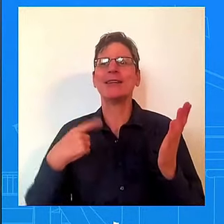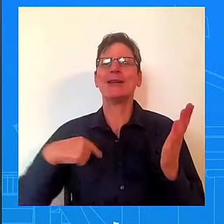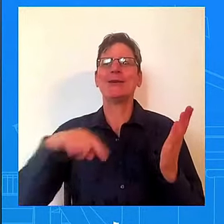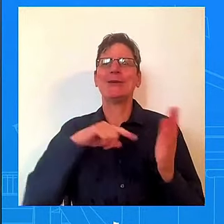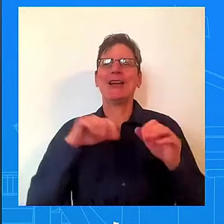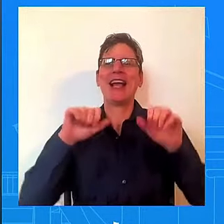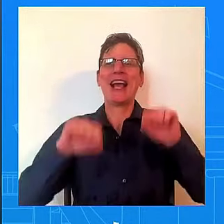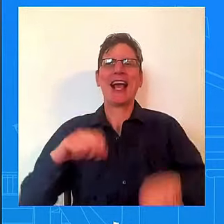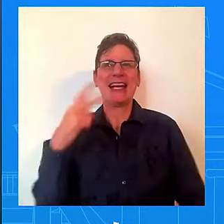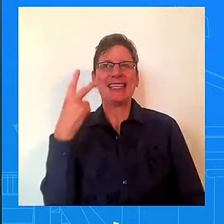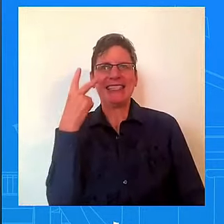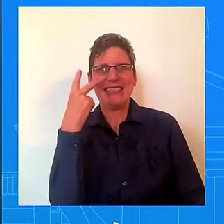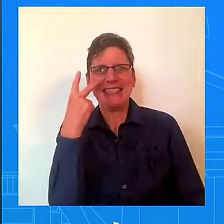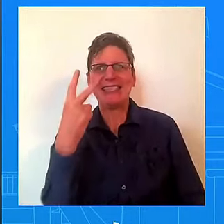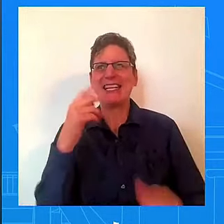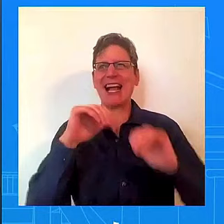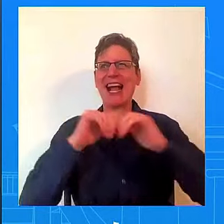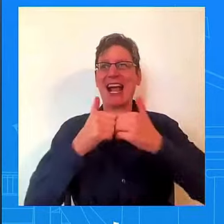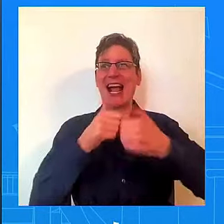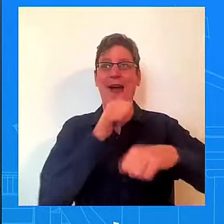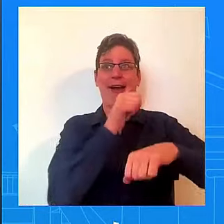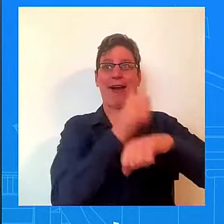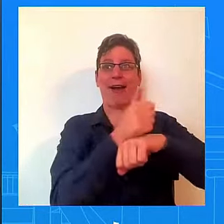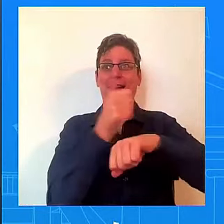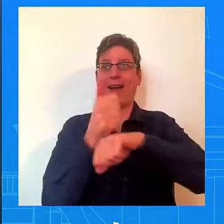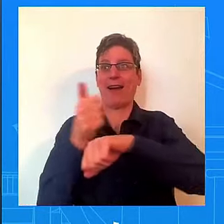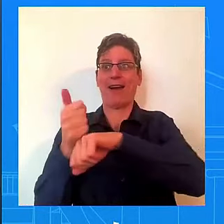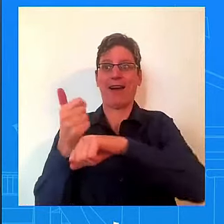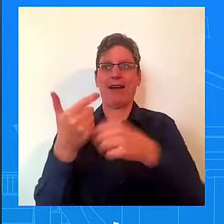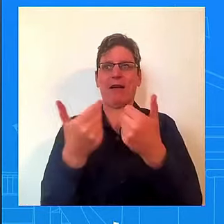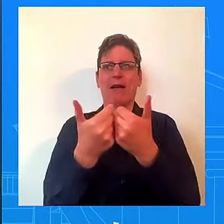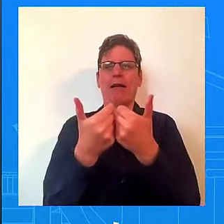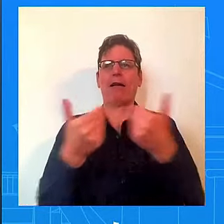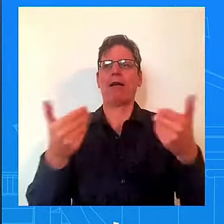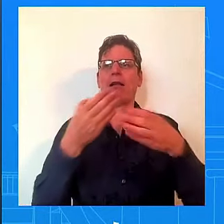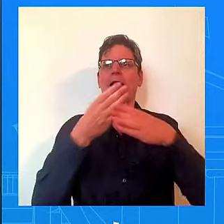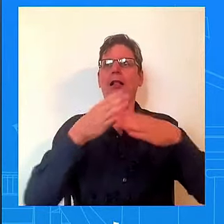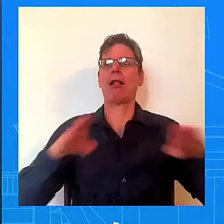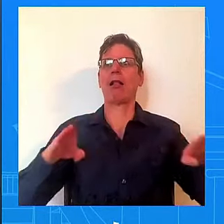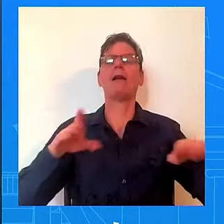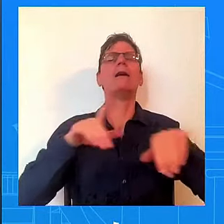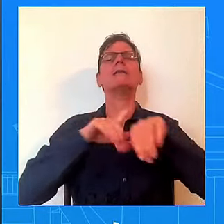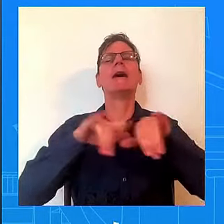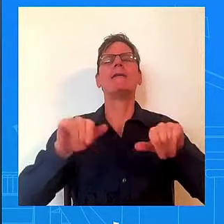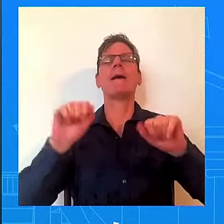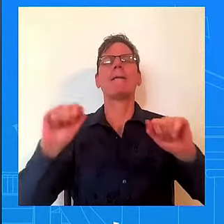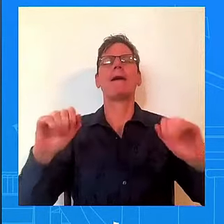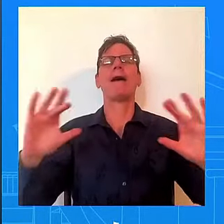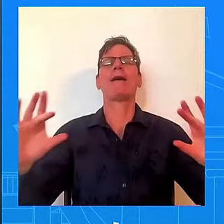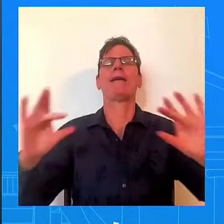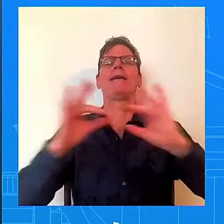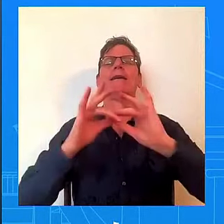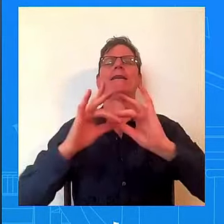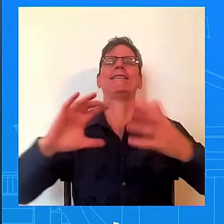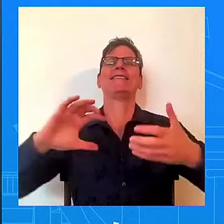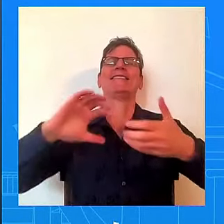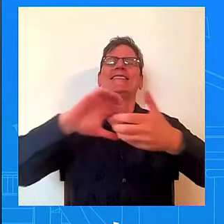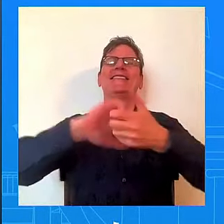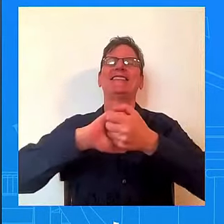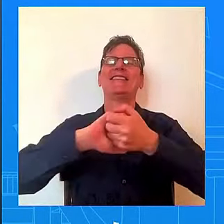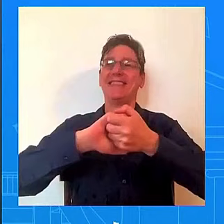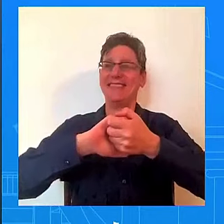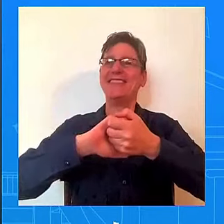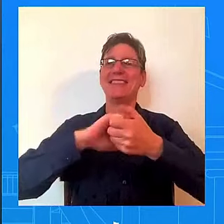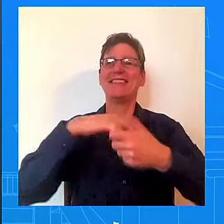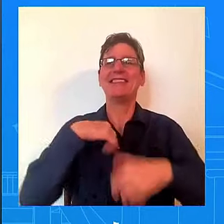it can connect. In my travels to places like Pittsburgh, Milwaukee, Buffalo, Denver, Syracuse, to name only a few,